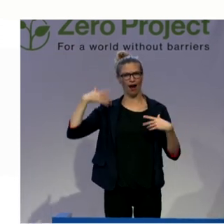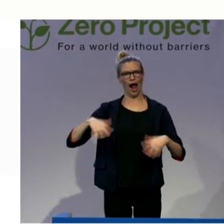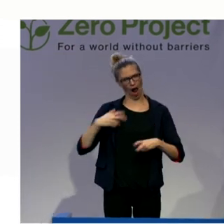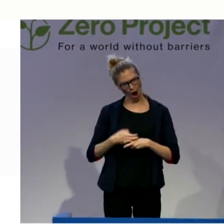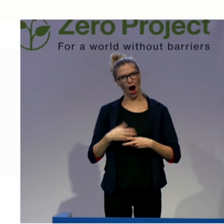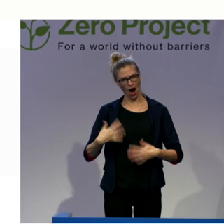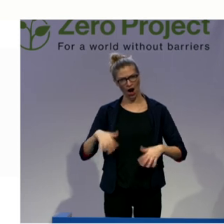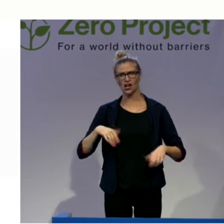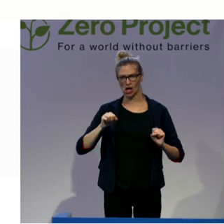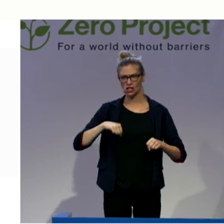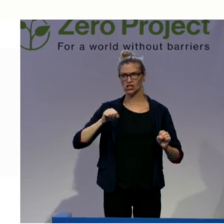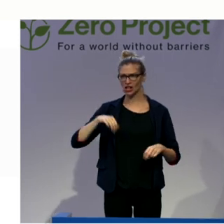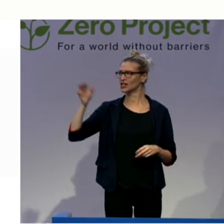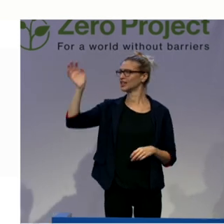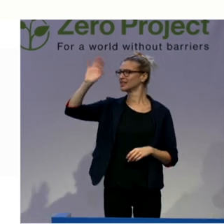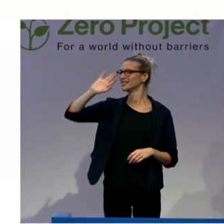Okay,